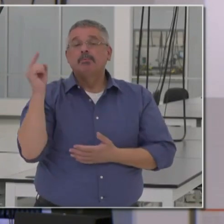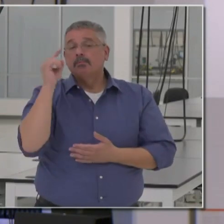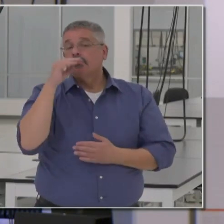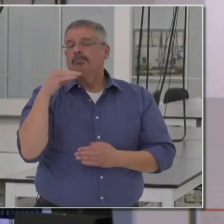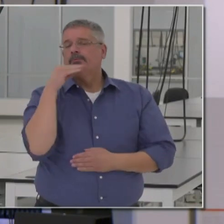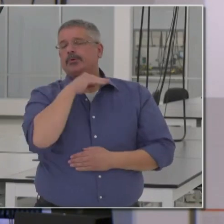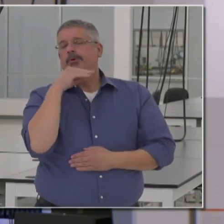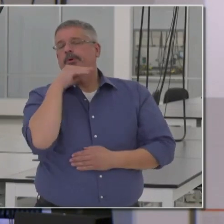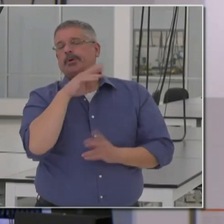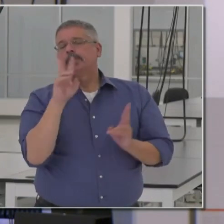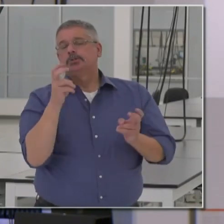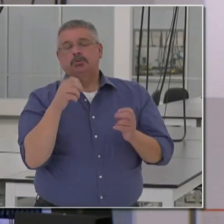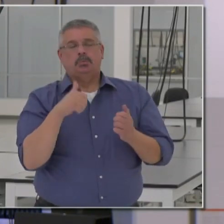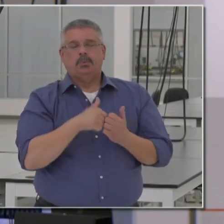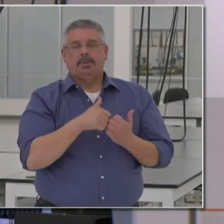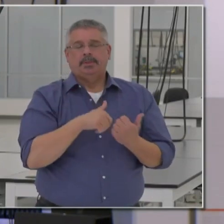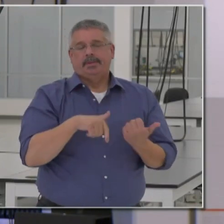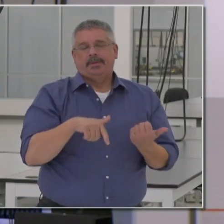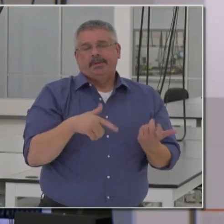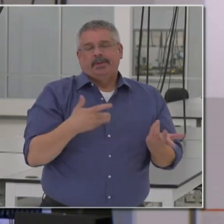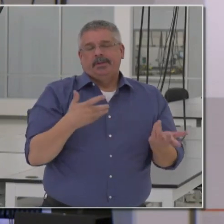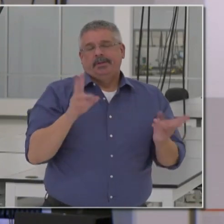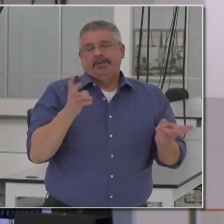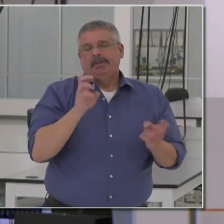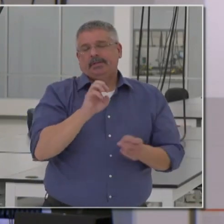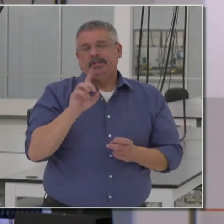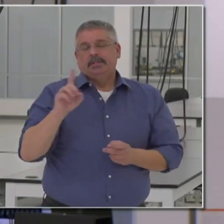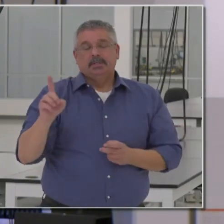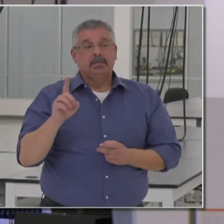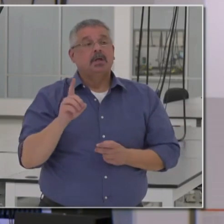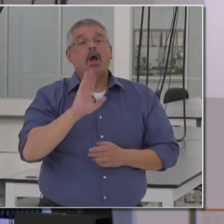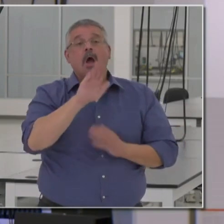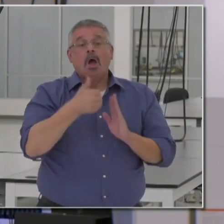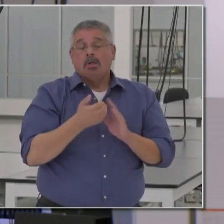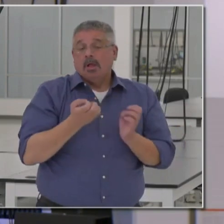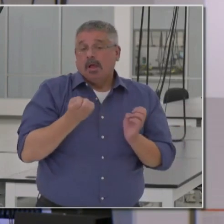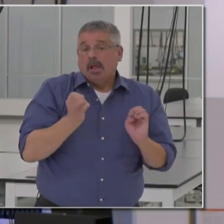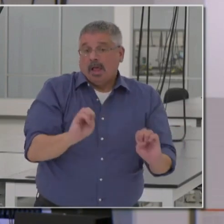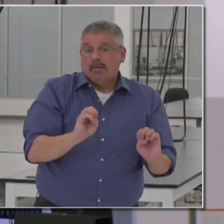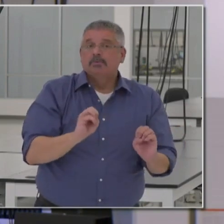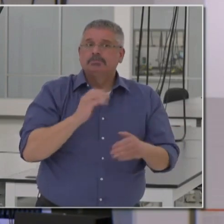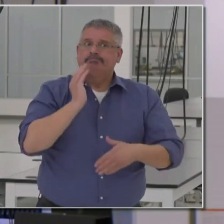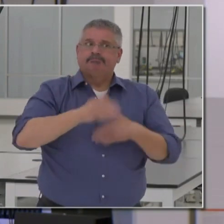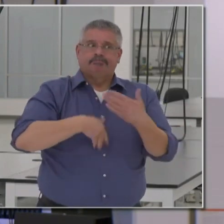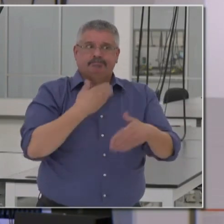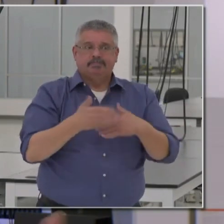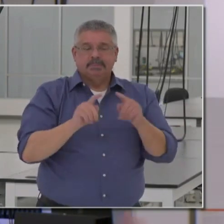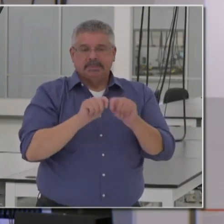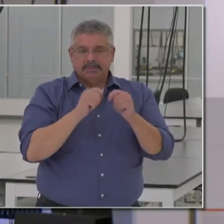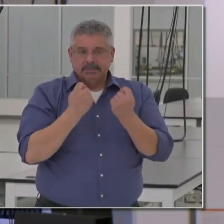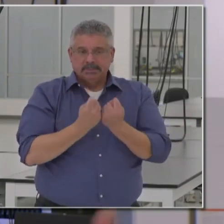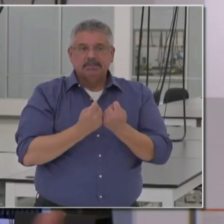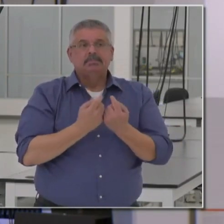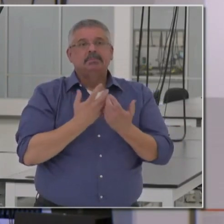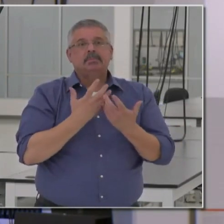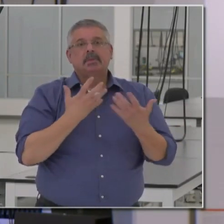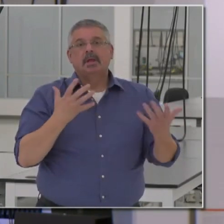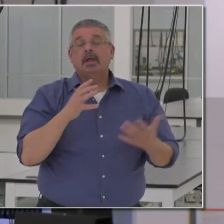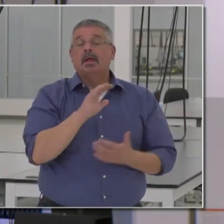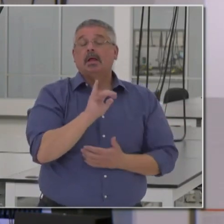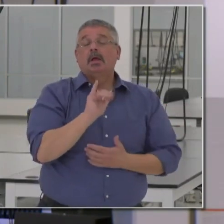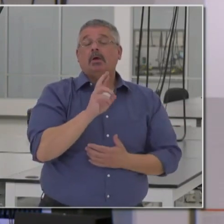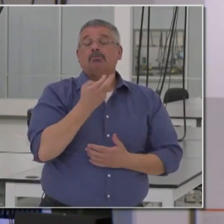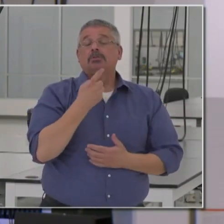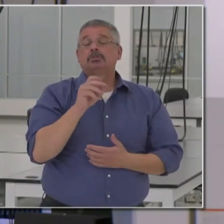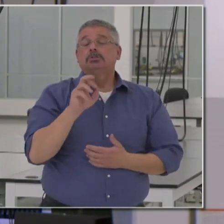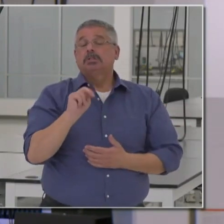the state of California, but were significant. And so all of those efforts are underway. A team, Yolanda Richardson and others,